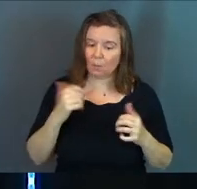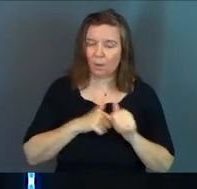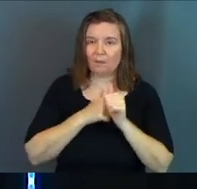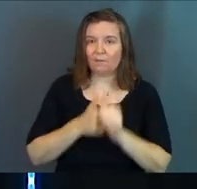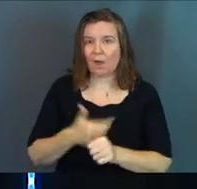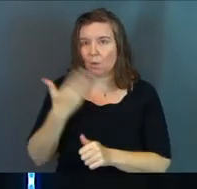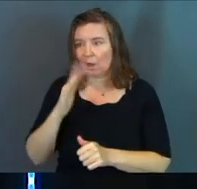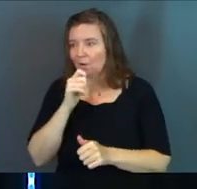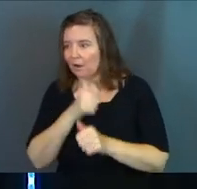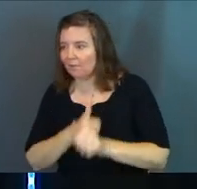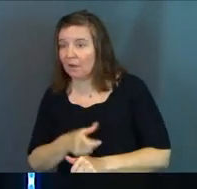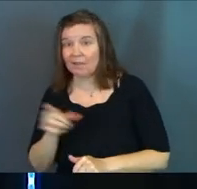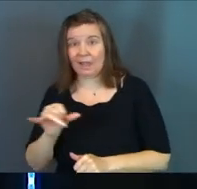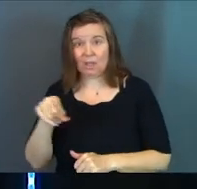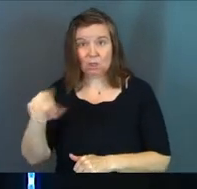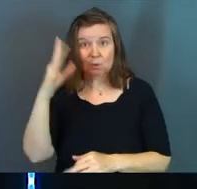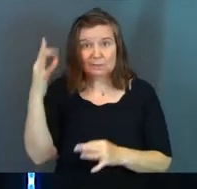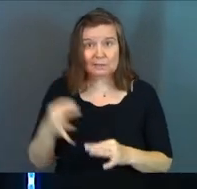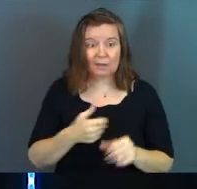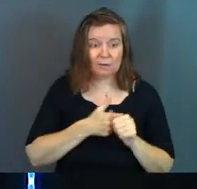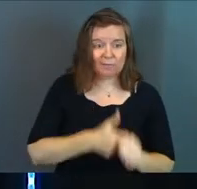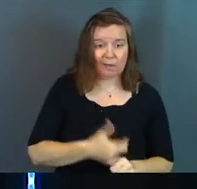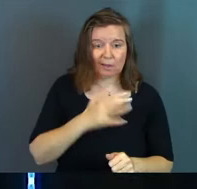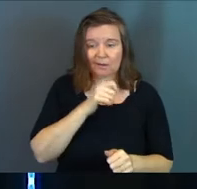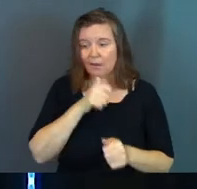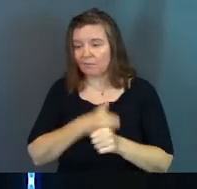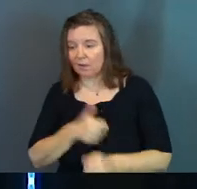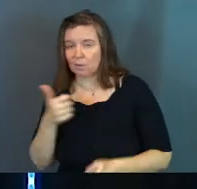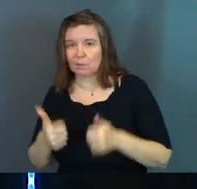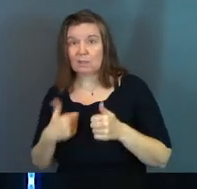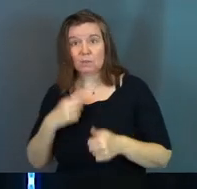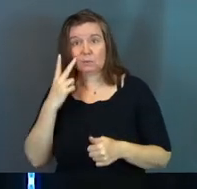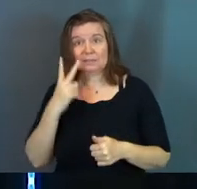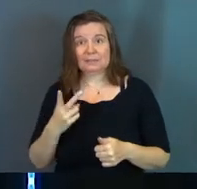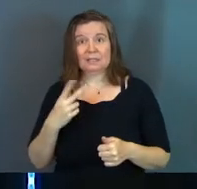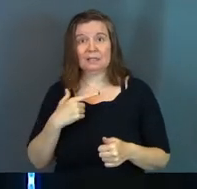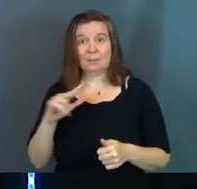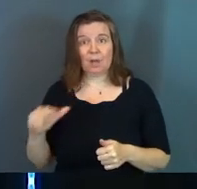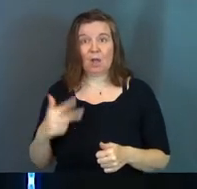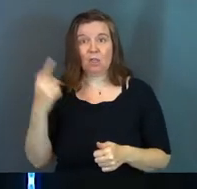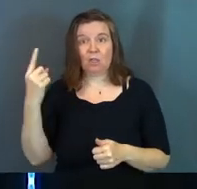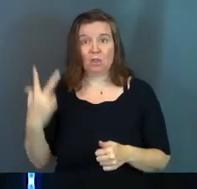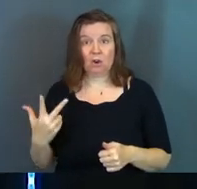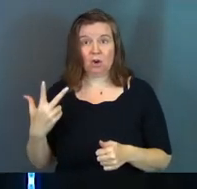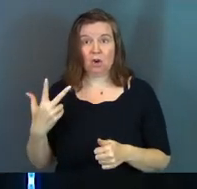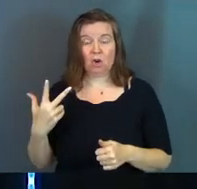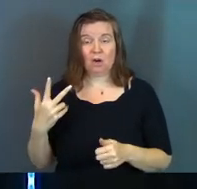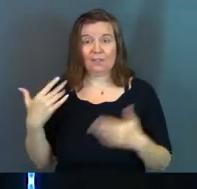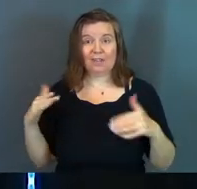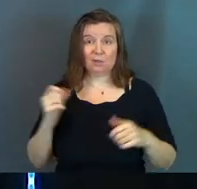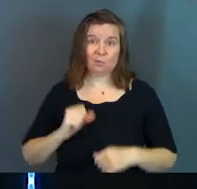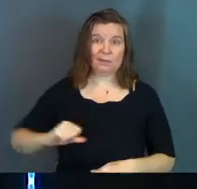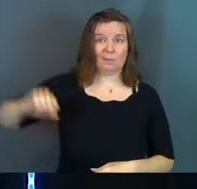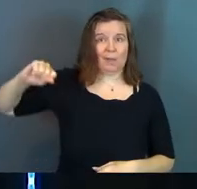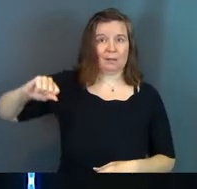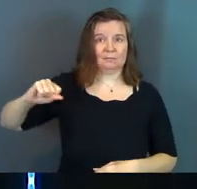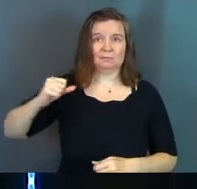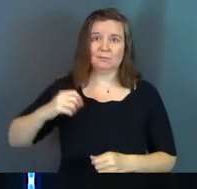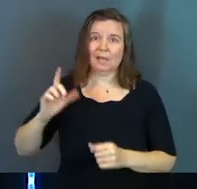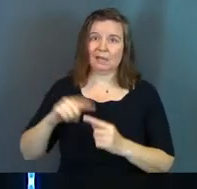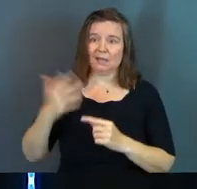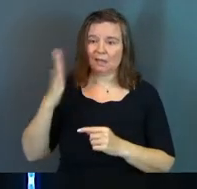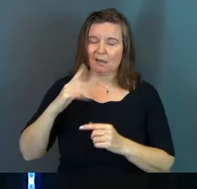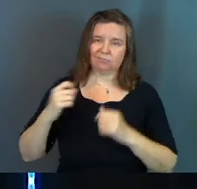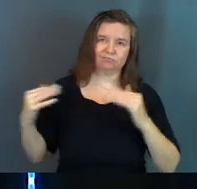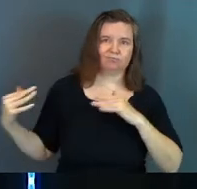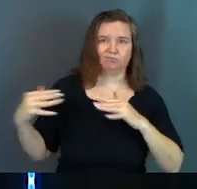will follow God, just like you choose whether or not you will follow God. Because we're going to see about a third of the angels rebelled against God and chose to fight